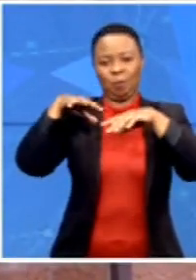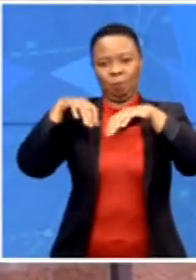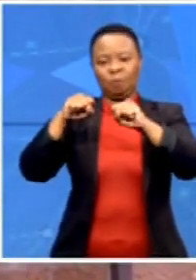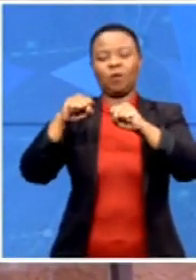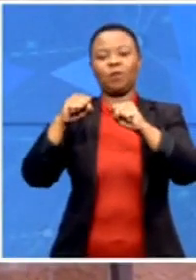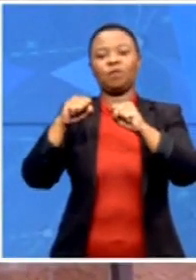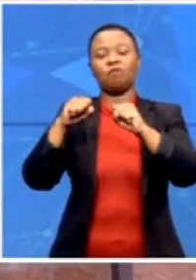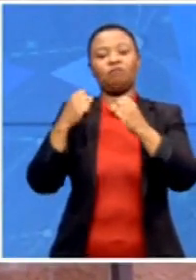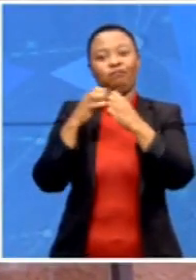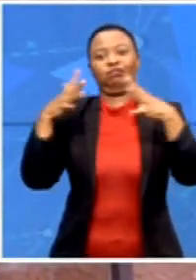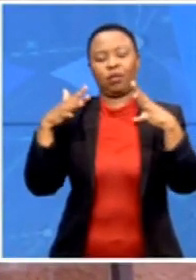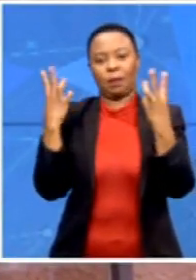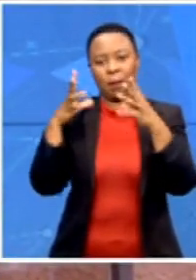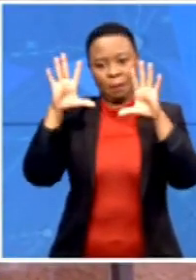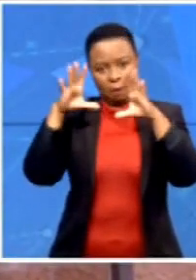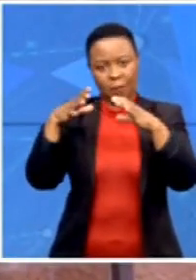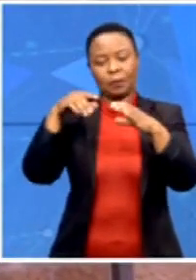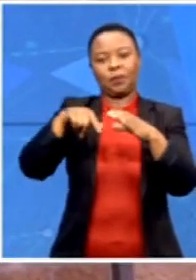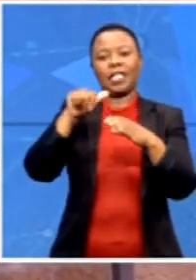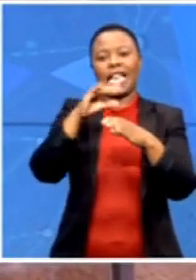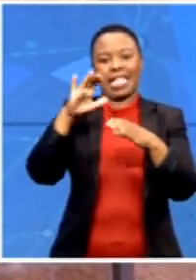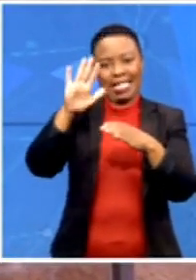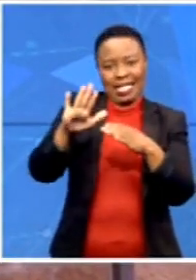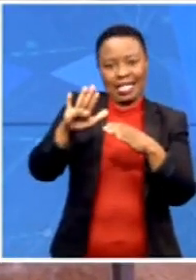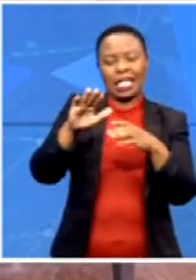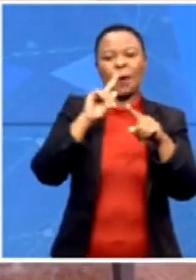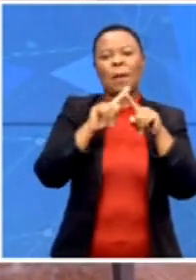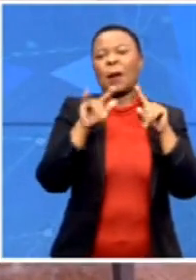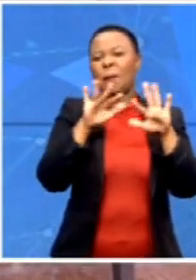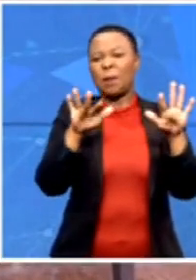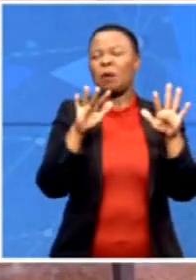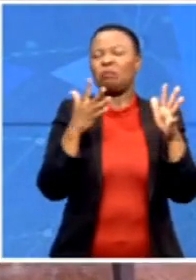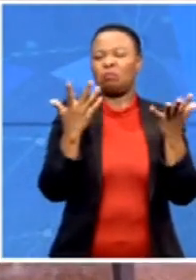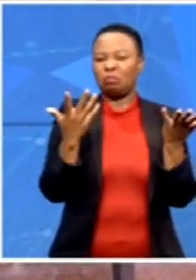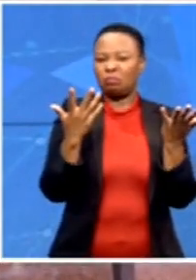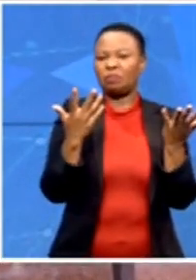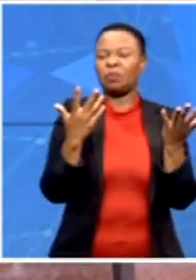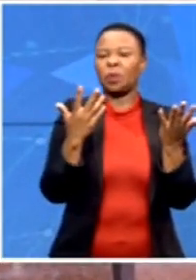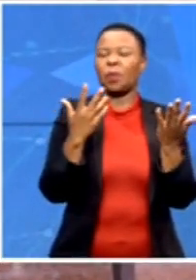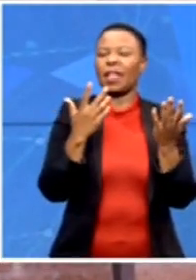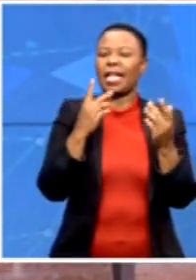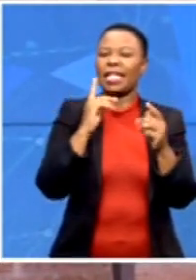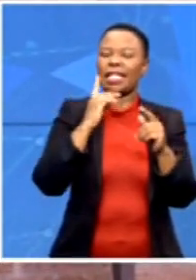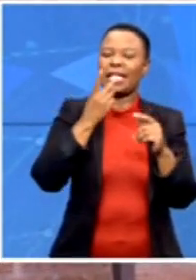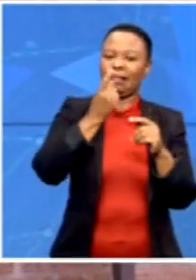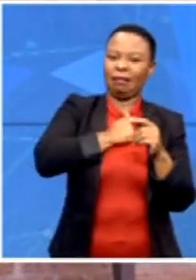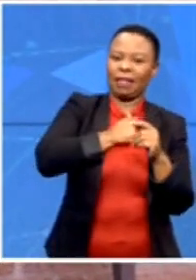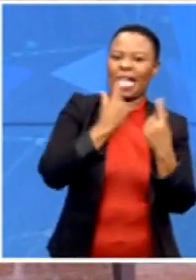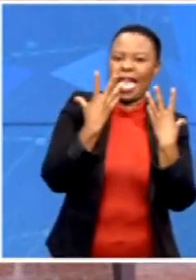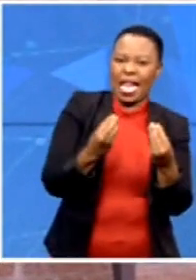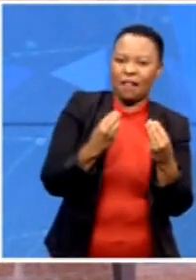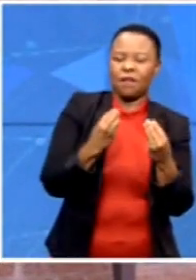they've suffered a few bouts of defeats. For instance, the highlights are being losing